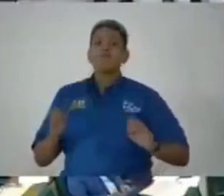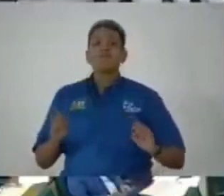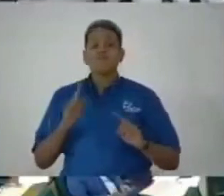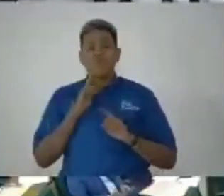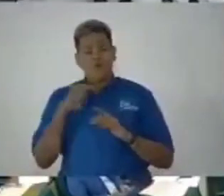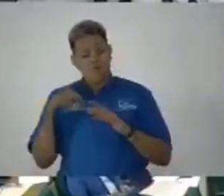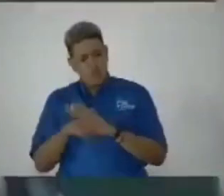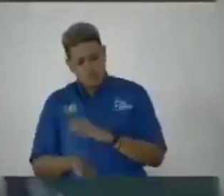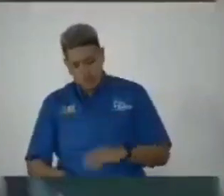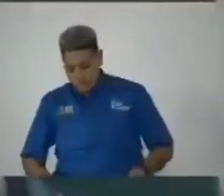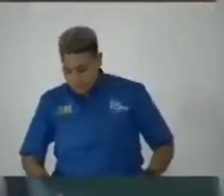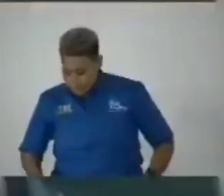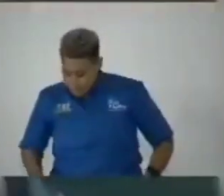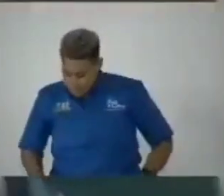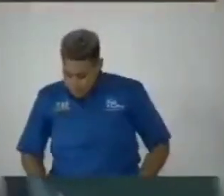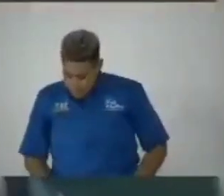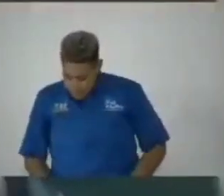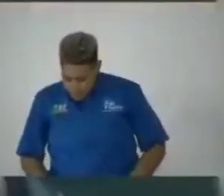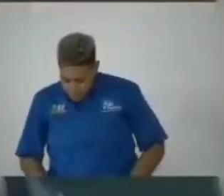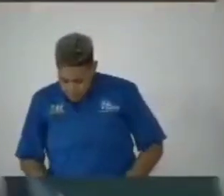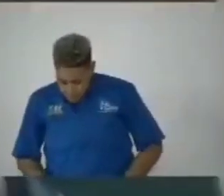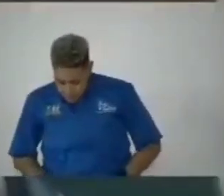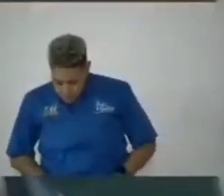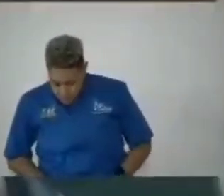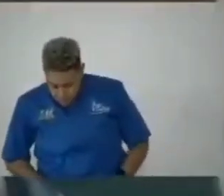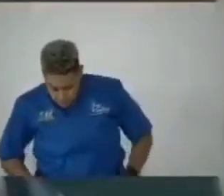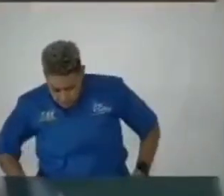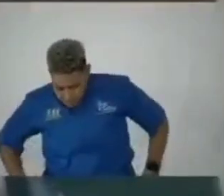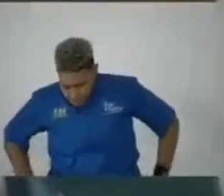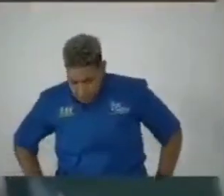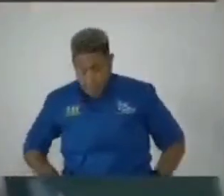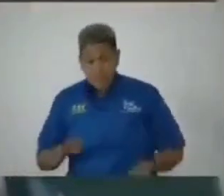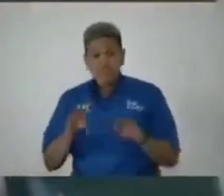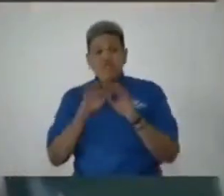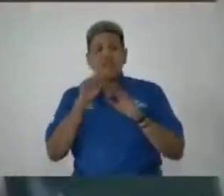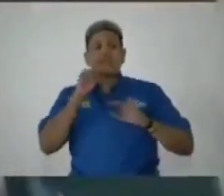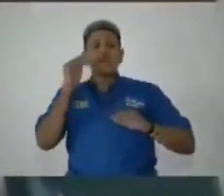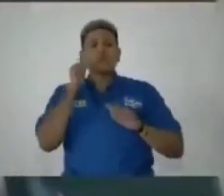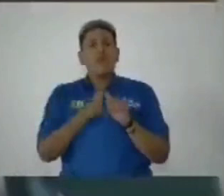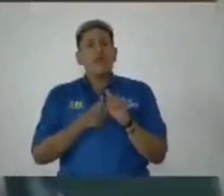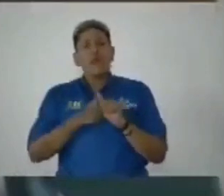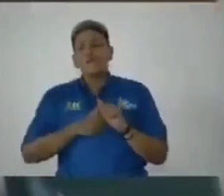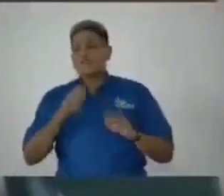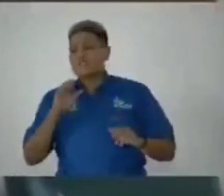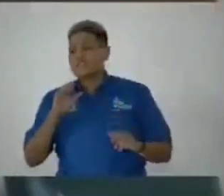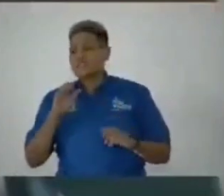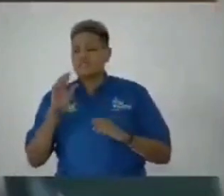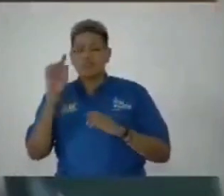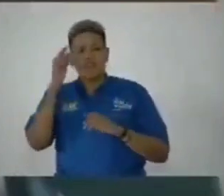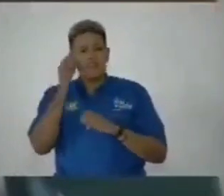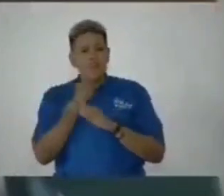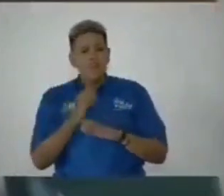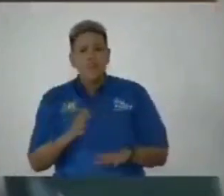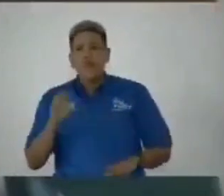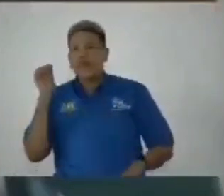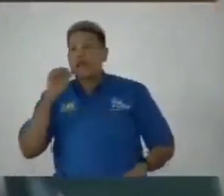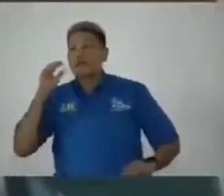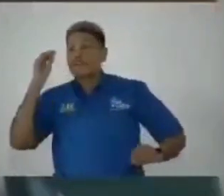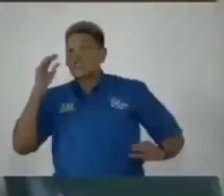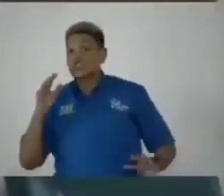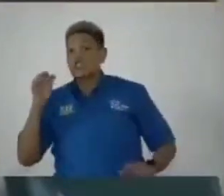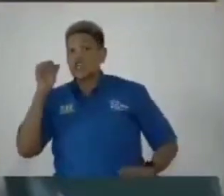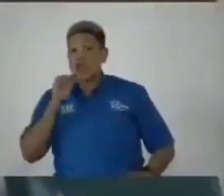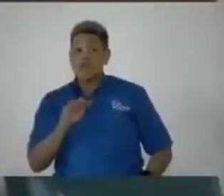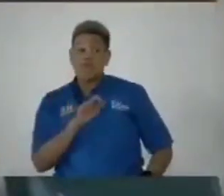this is relevant to every civil servant every teacher every policeman or army officer every